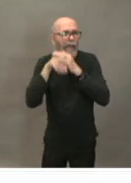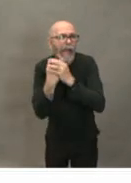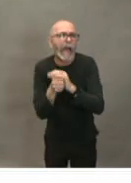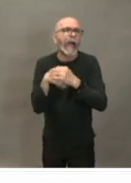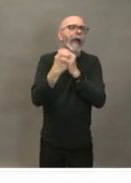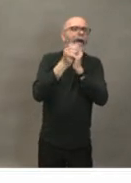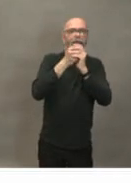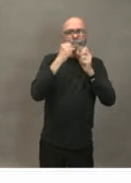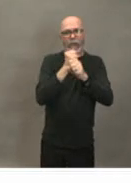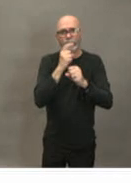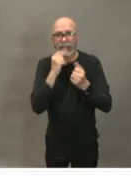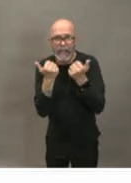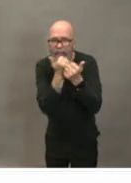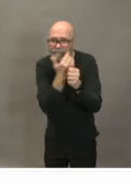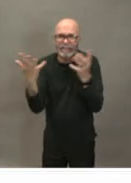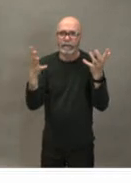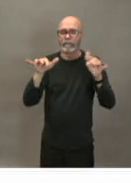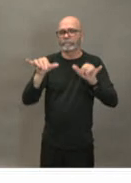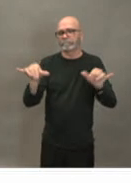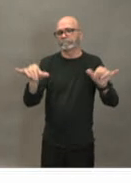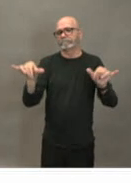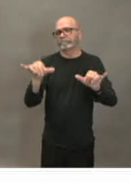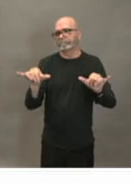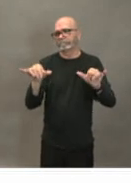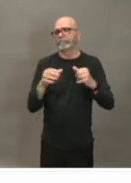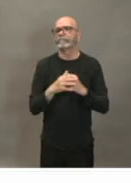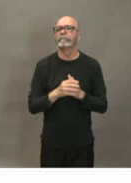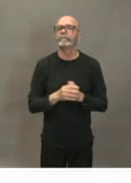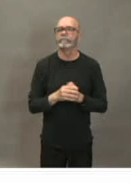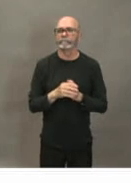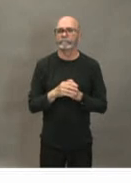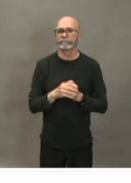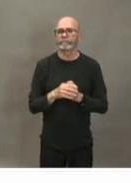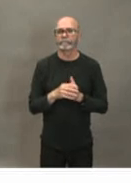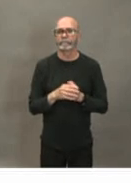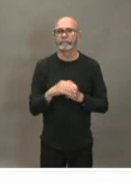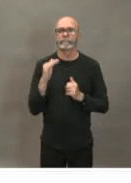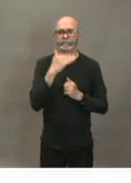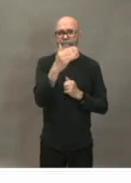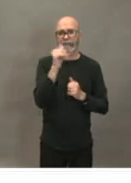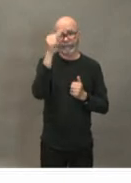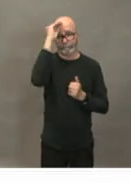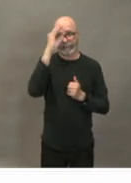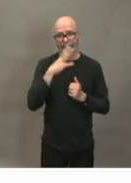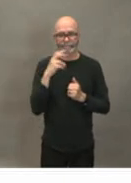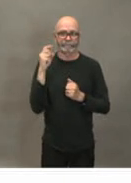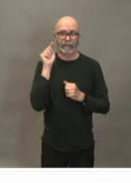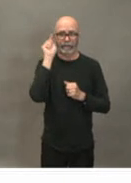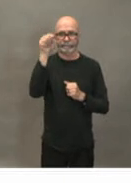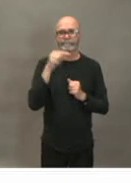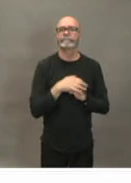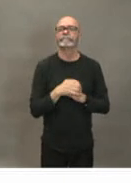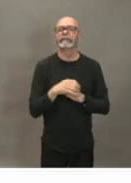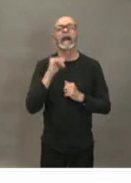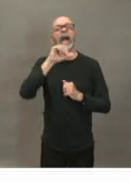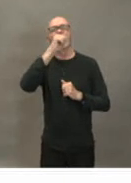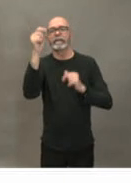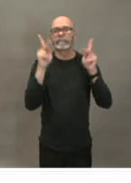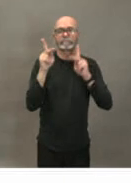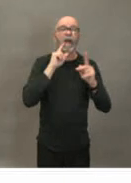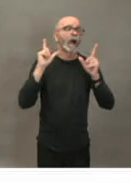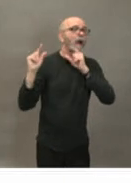getting accurate information to people and we've seen in the past week all kinds of unsubstantiated rumors being shared online